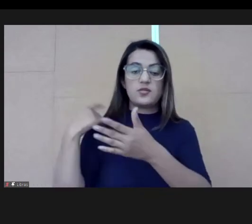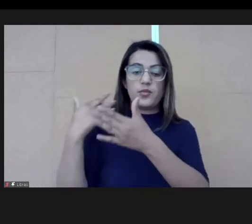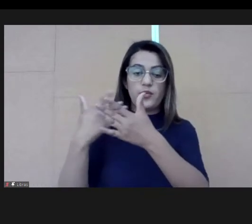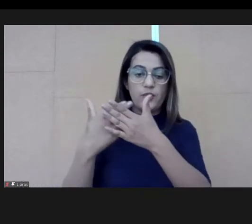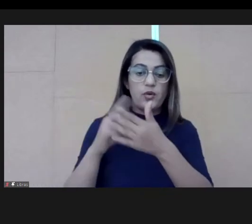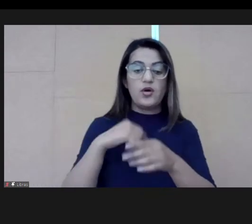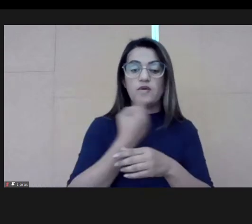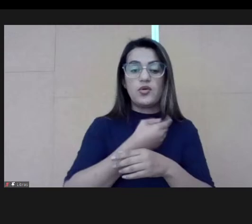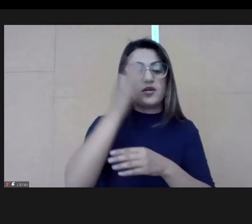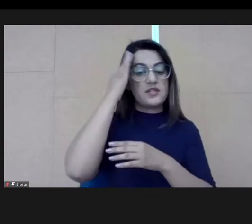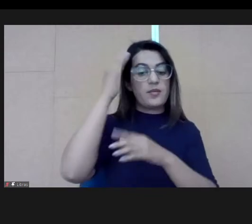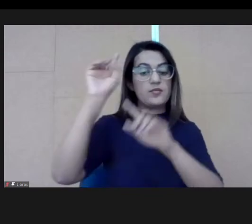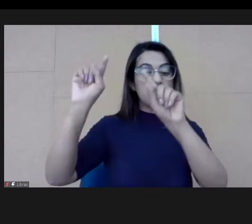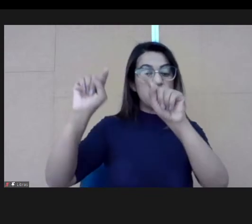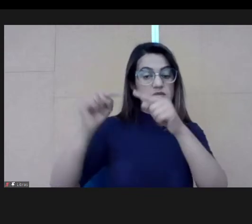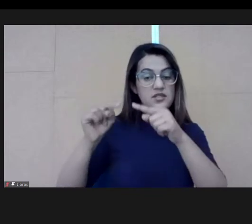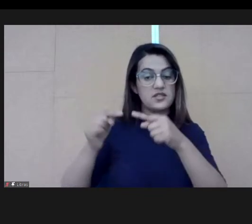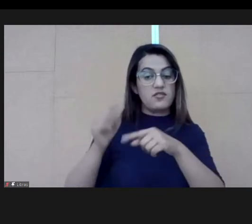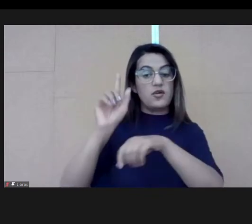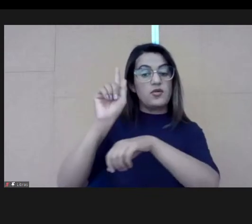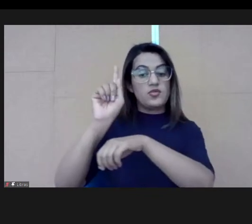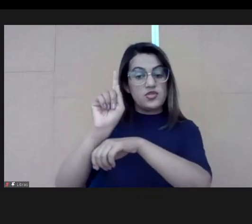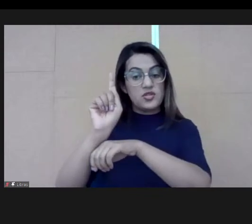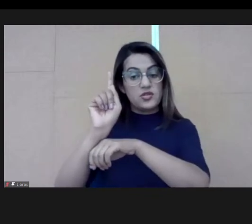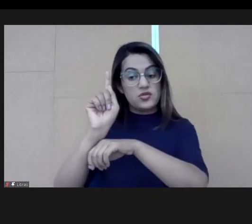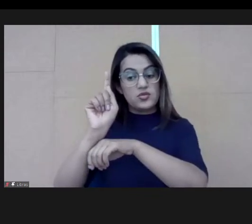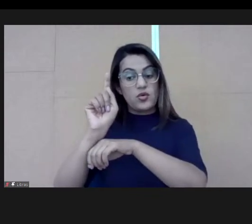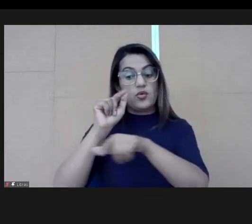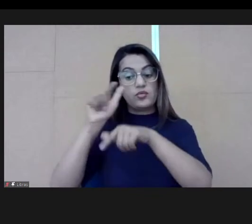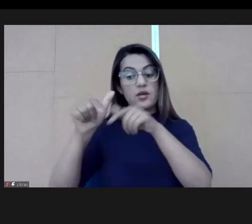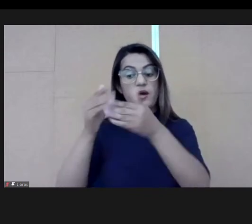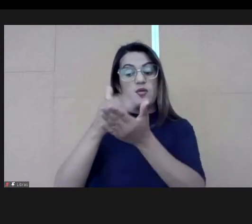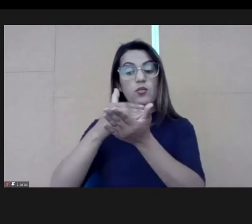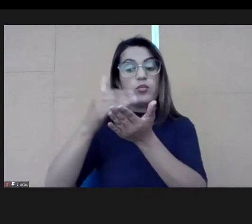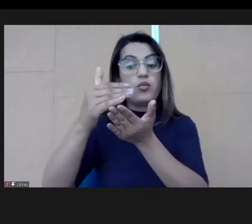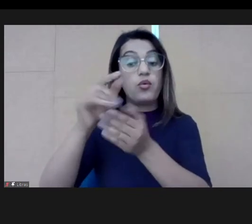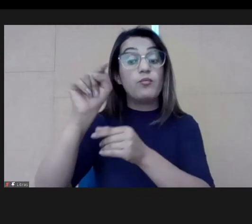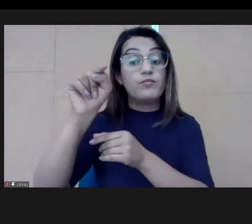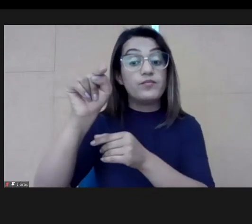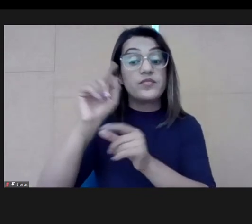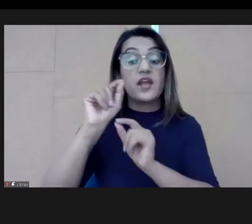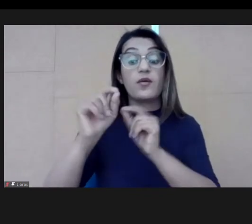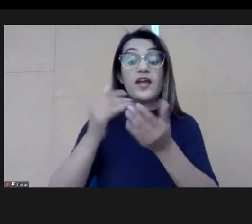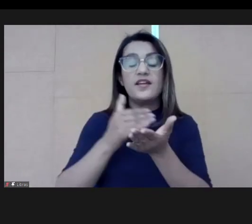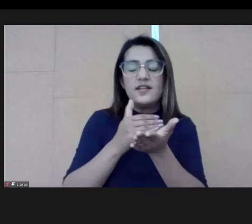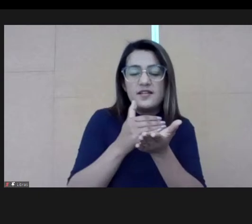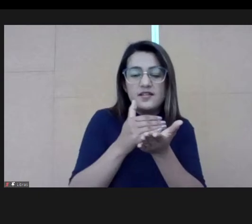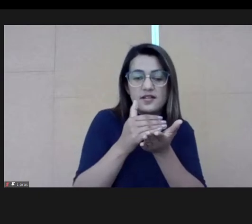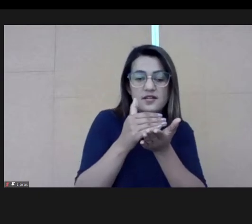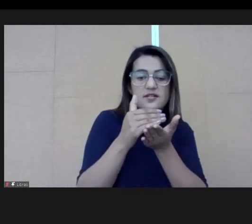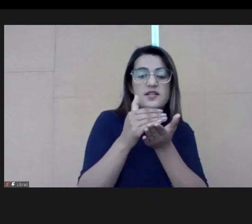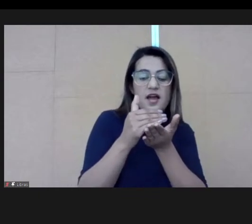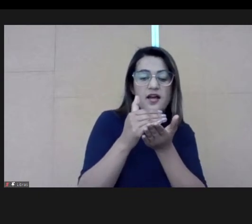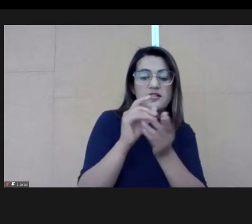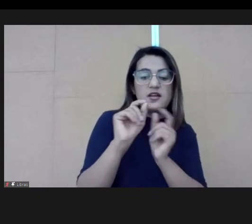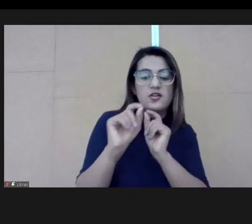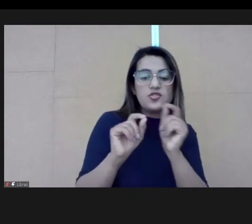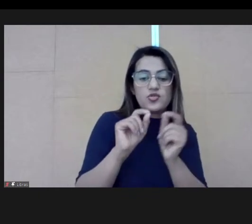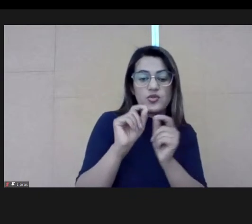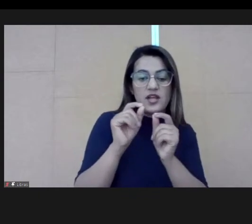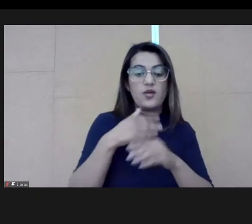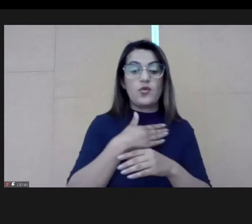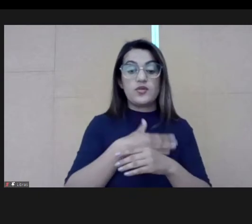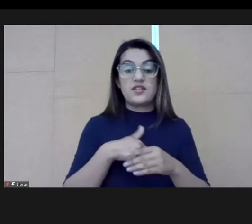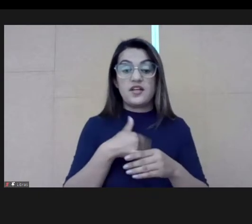the public challenges sometimes in the field that we